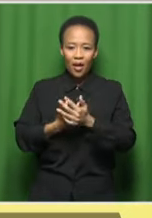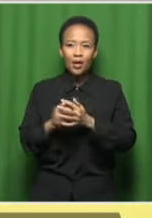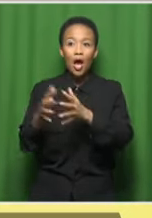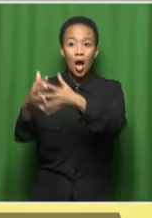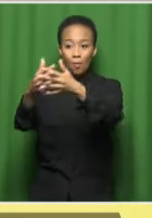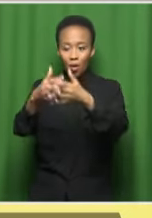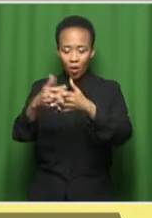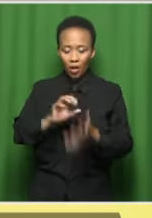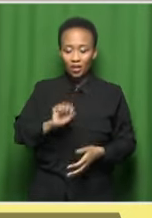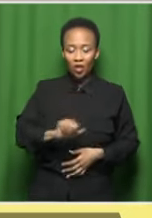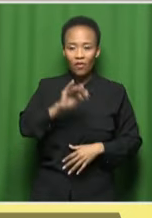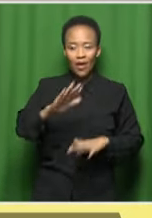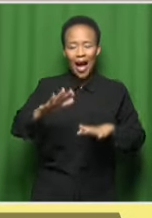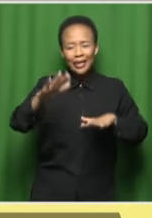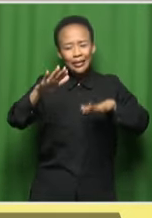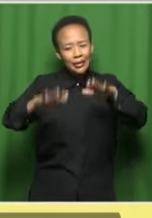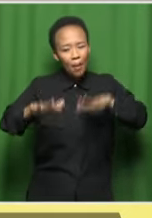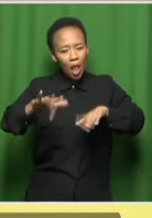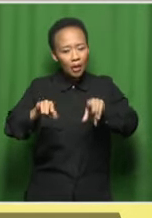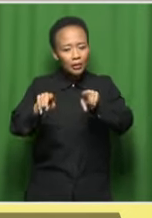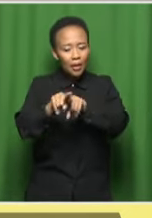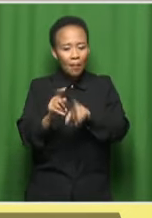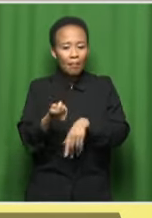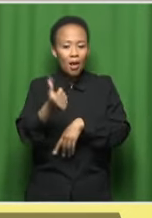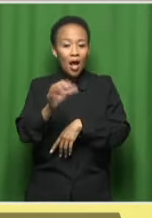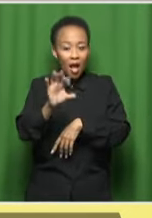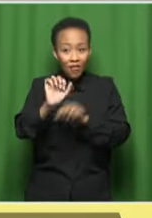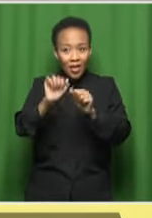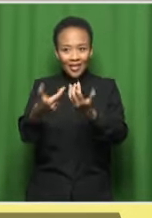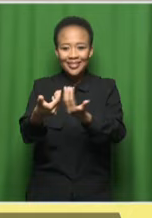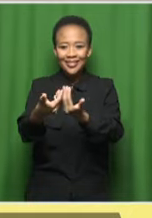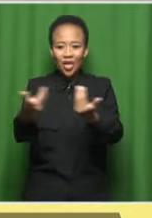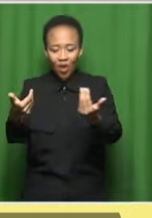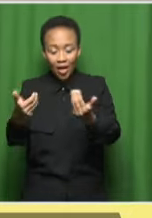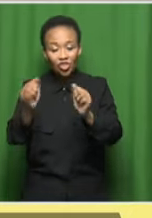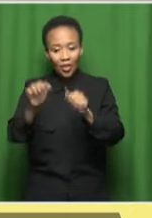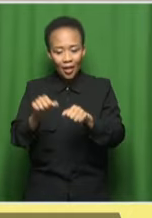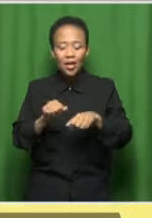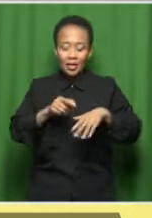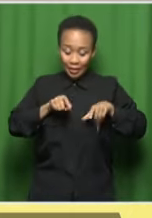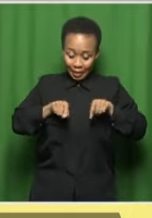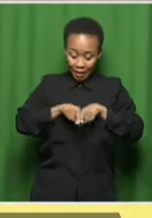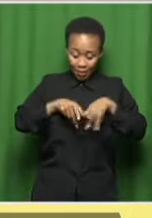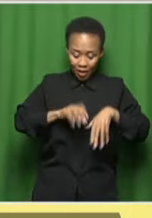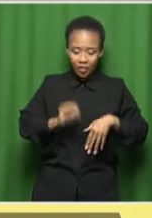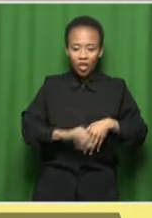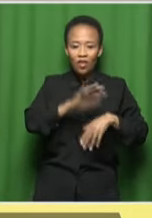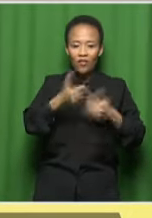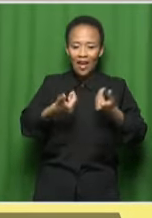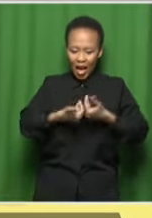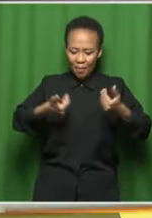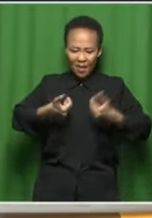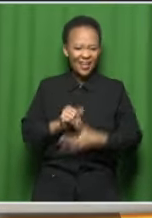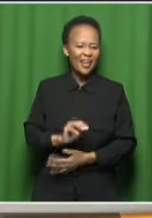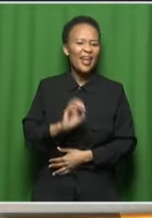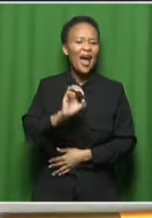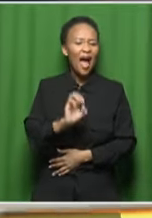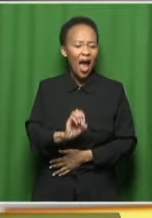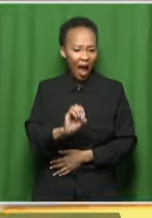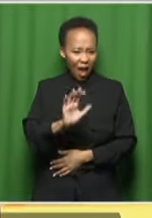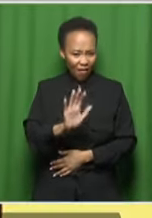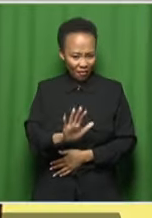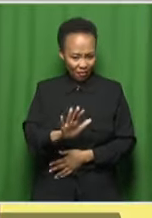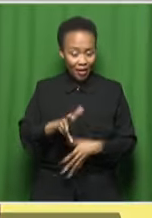America, as an example. They've suffered years of segregation. We've had a bad date, you know, the civil rights movement in the States.